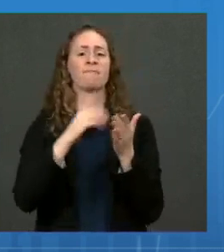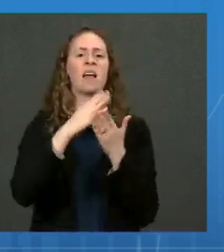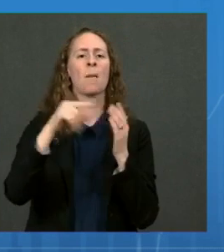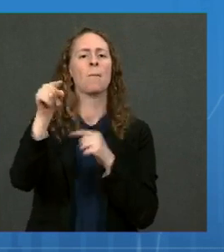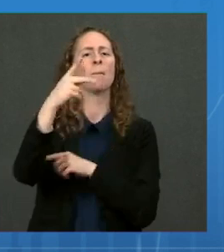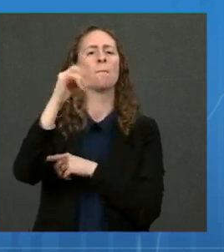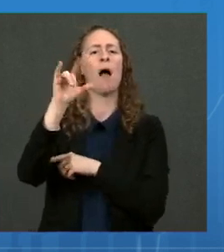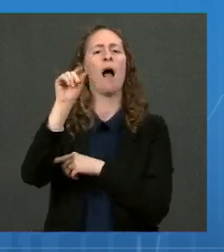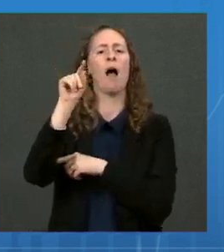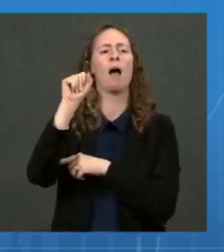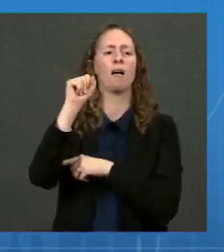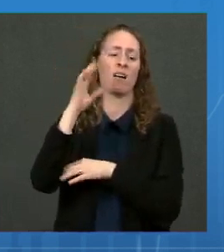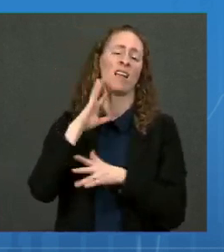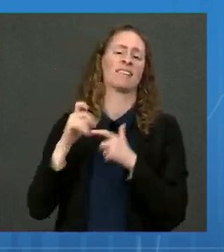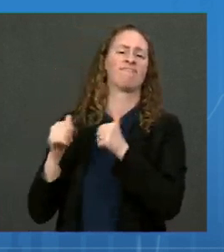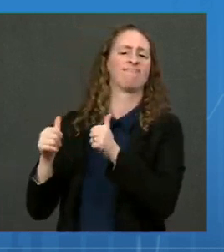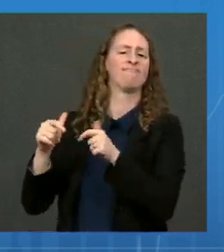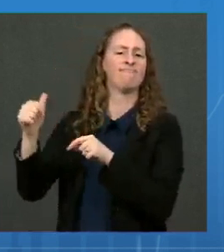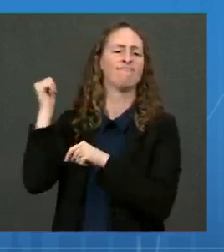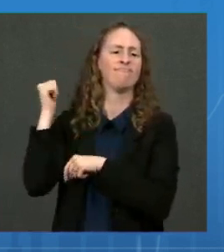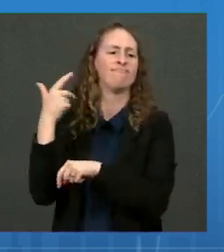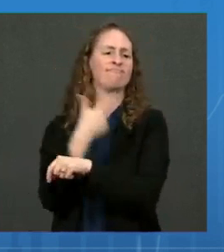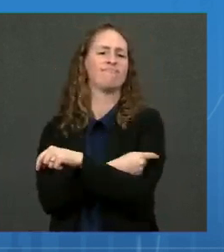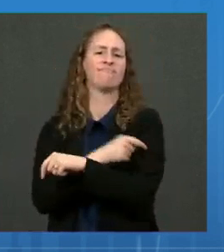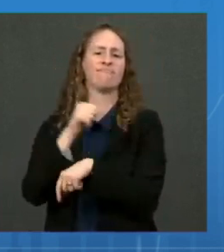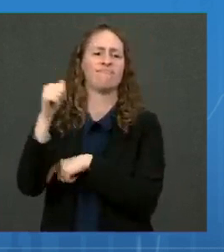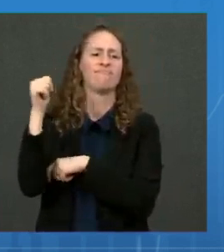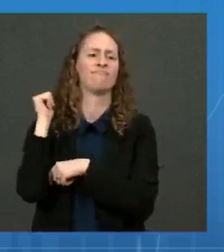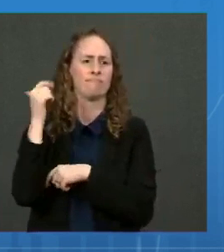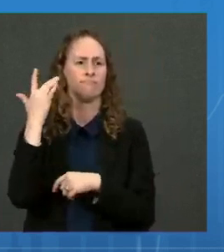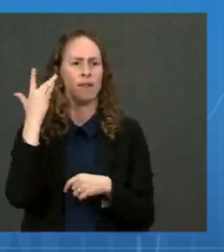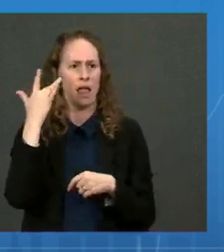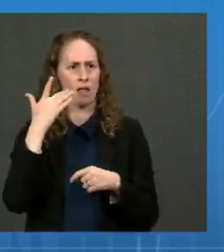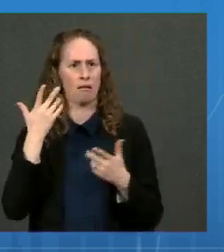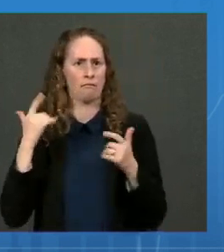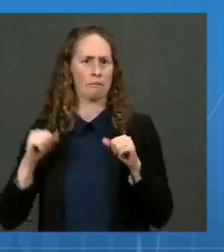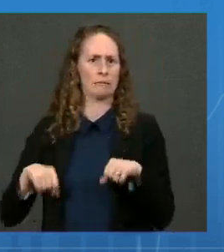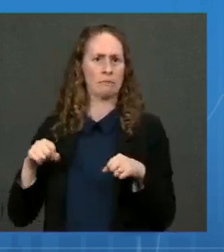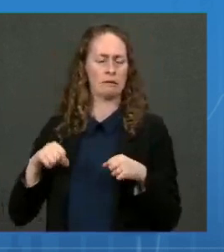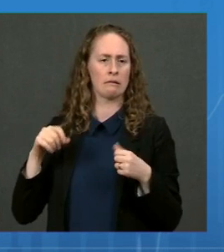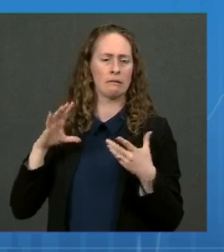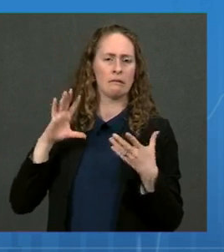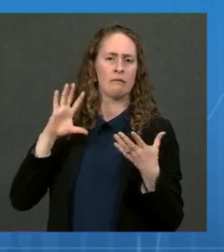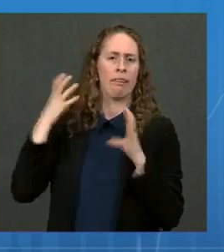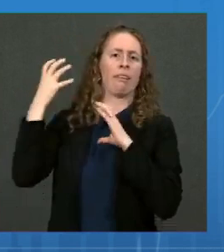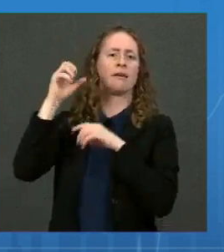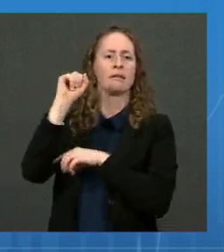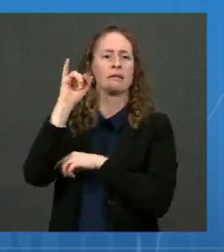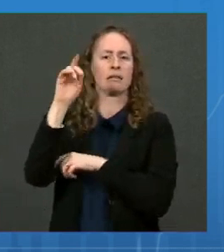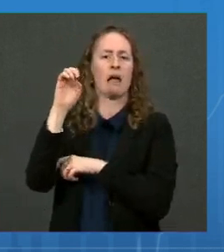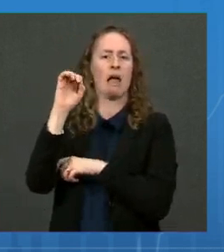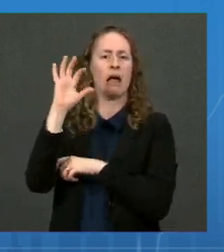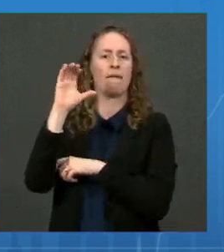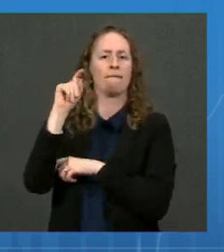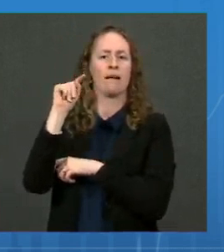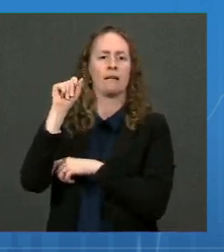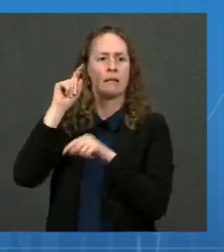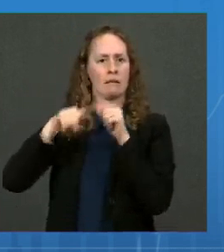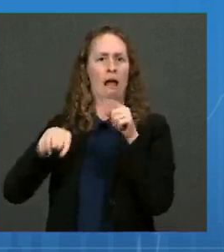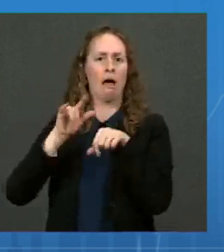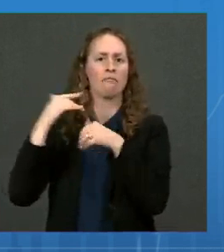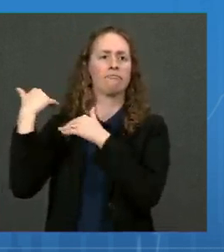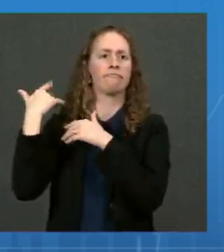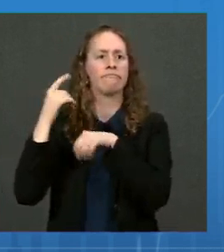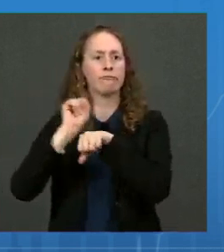for career-ending side effects. They note that FAA's federal air surgeon has ordered pilots